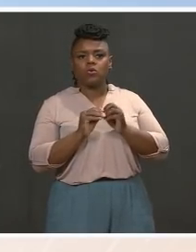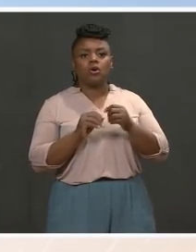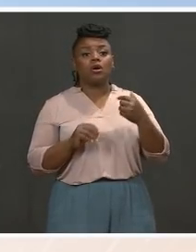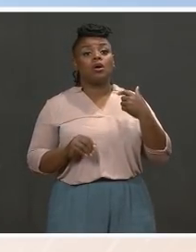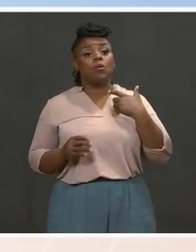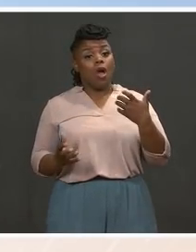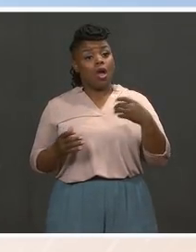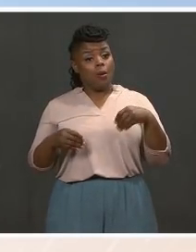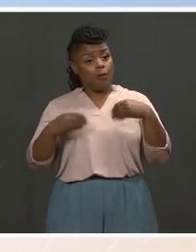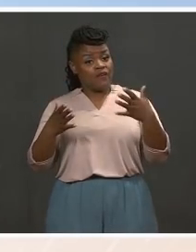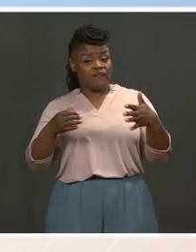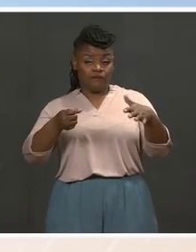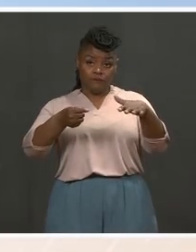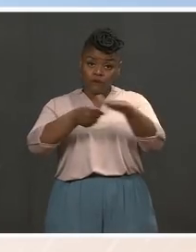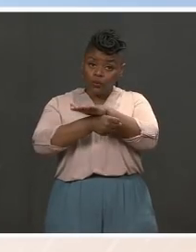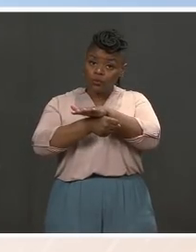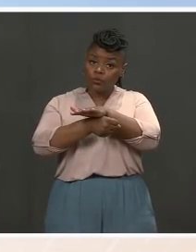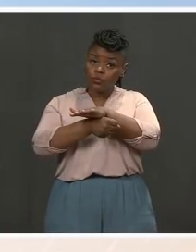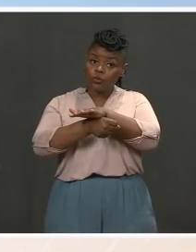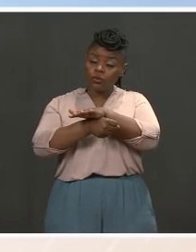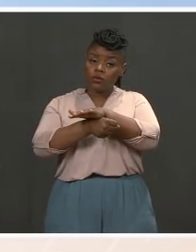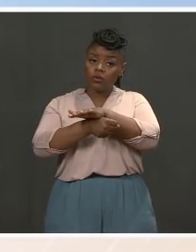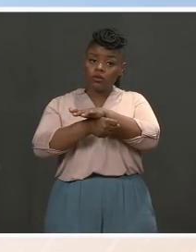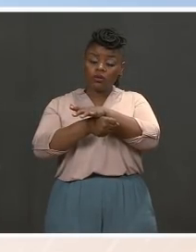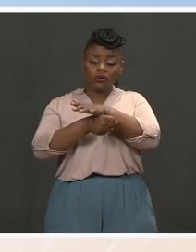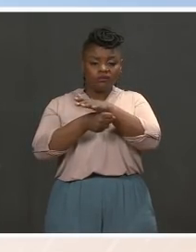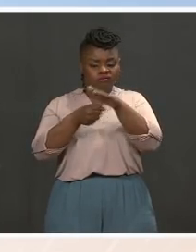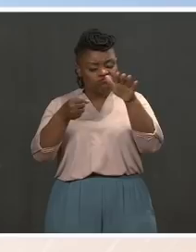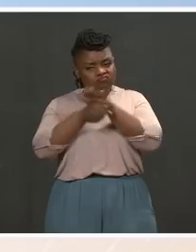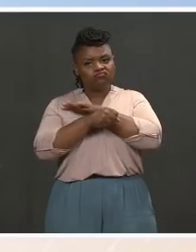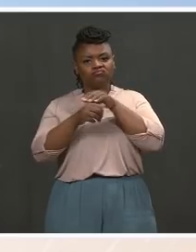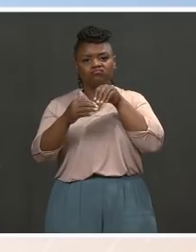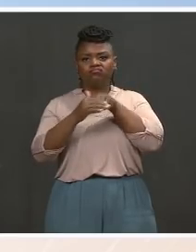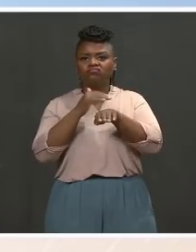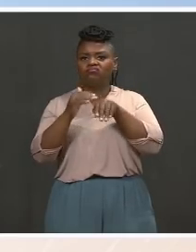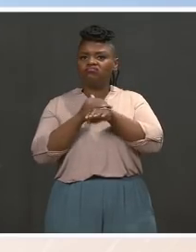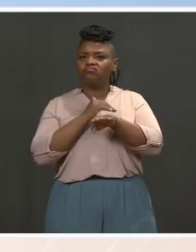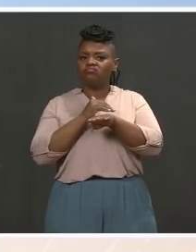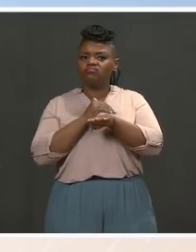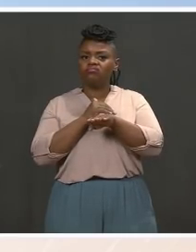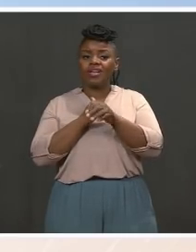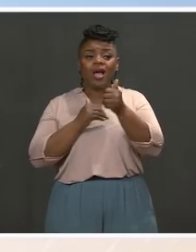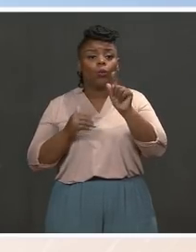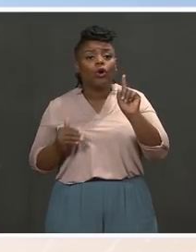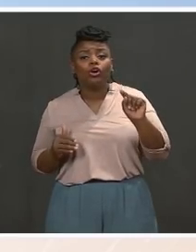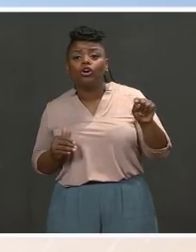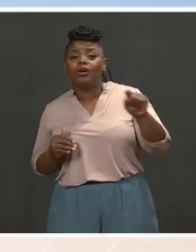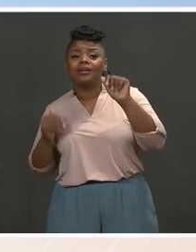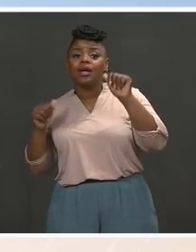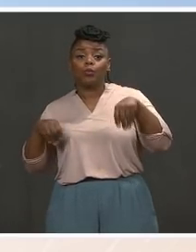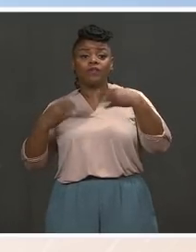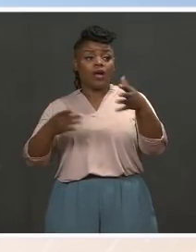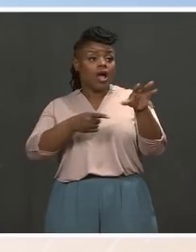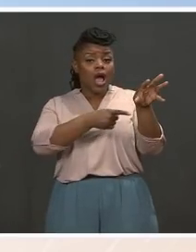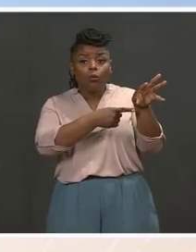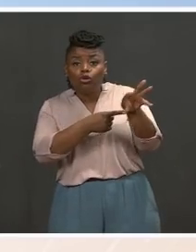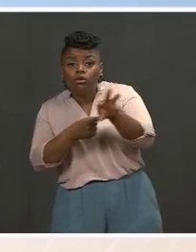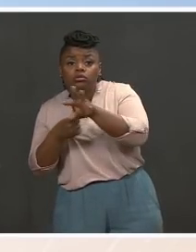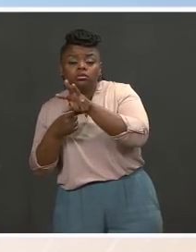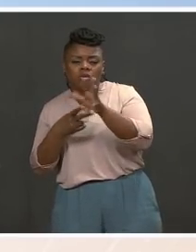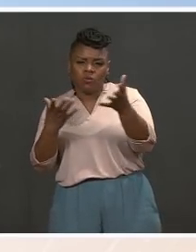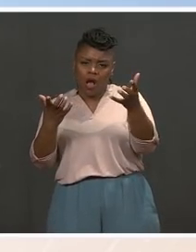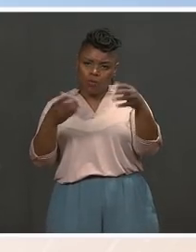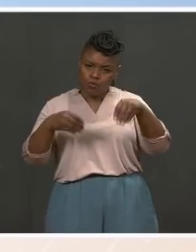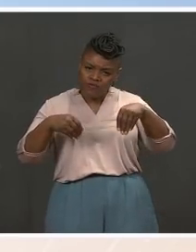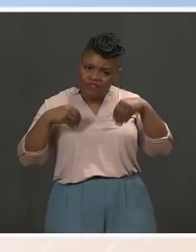are in the television field of television that allows for video a video camera to provide access to all the networks. We felt that would be a good first step. And